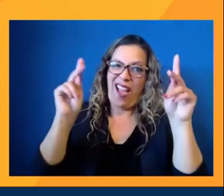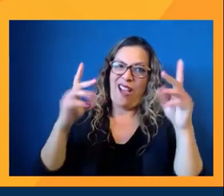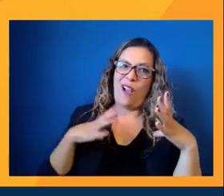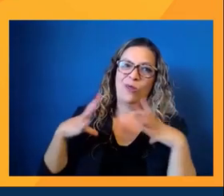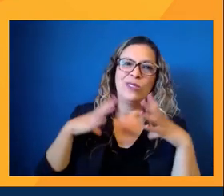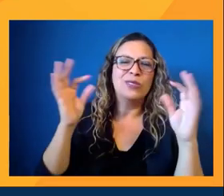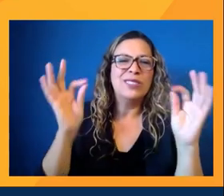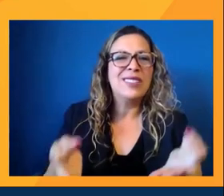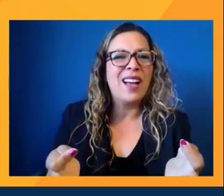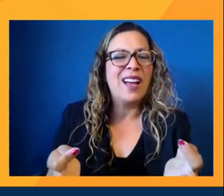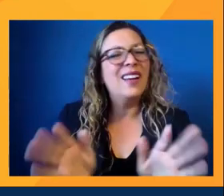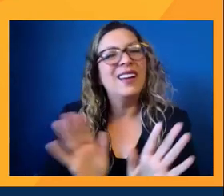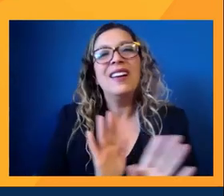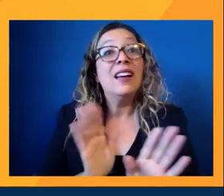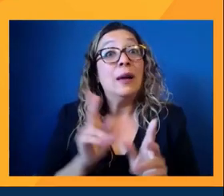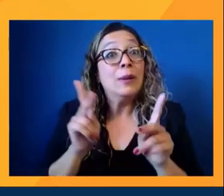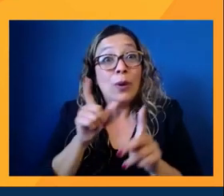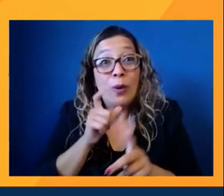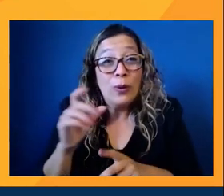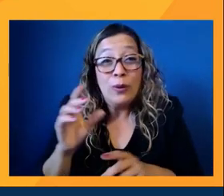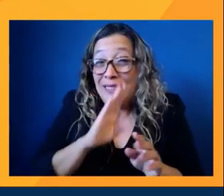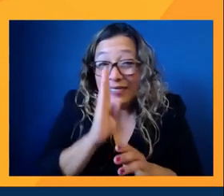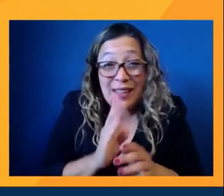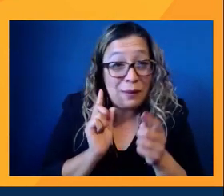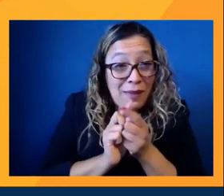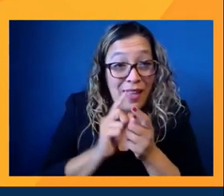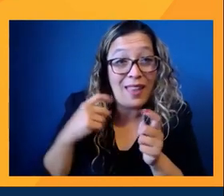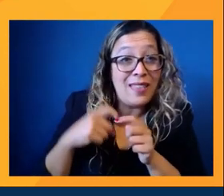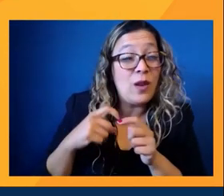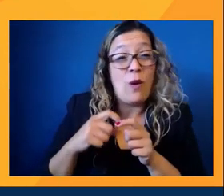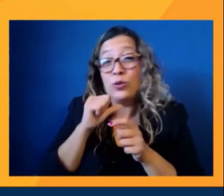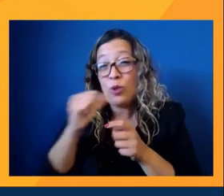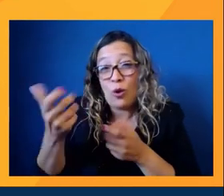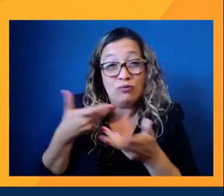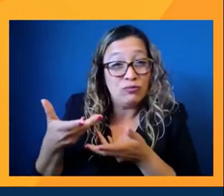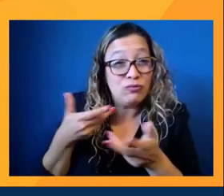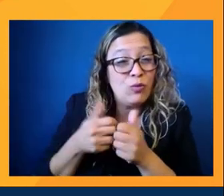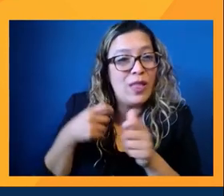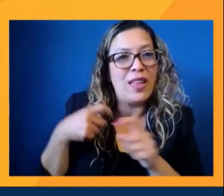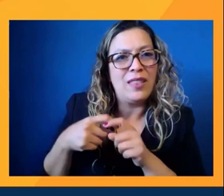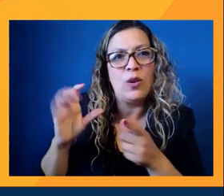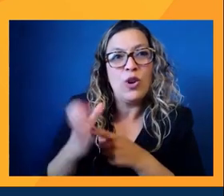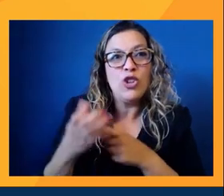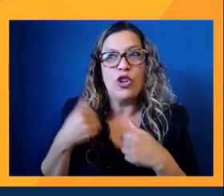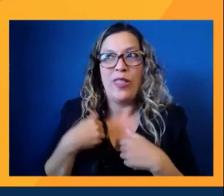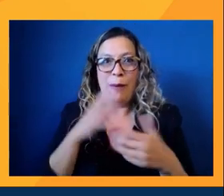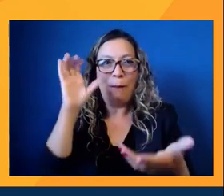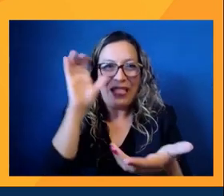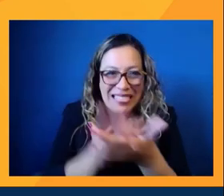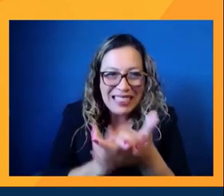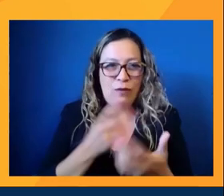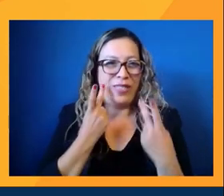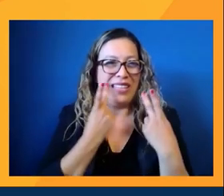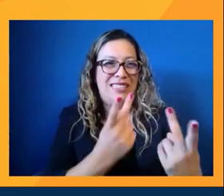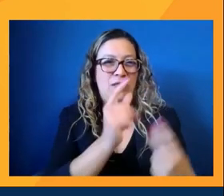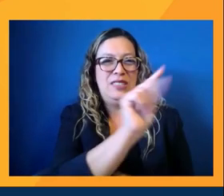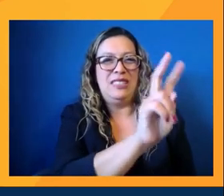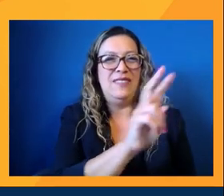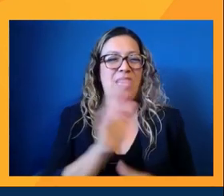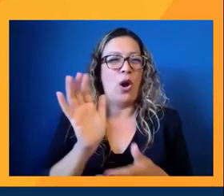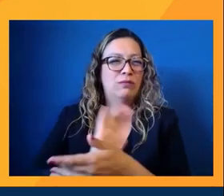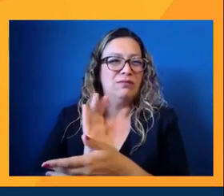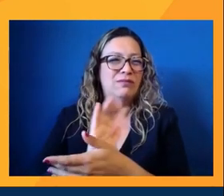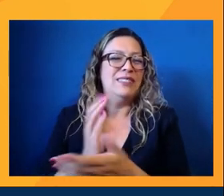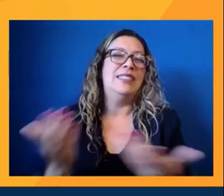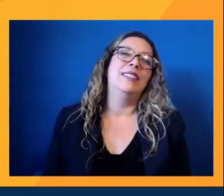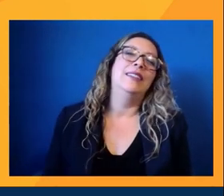don't interact with Latinos on a daily basis, what they see on screen is what they think is true. And then that